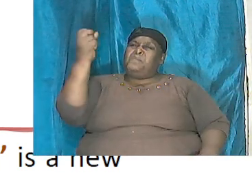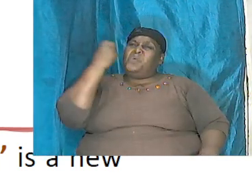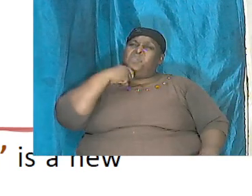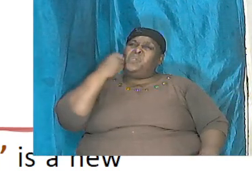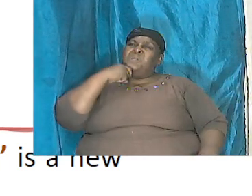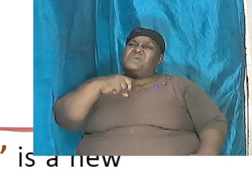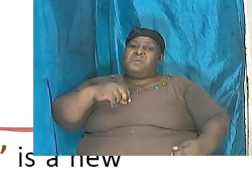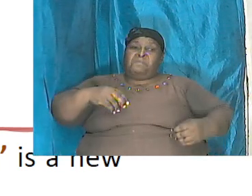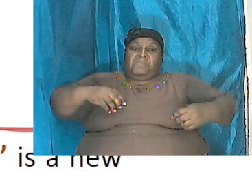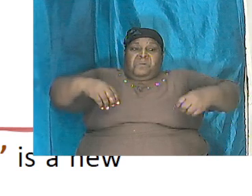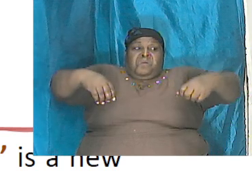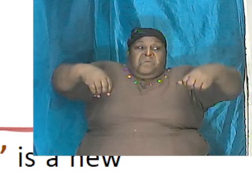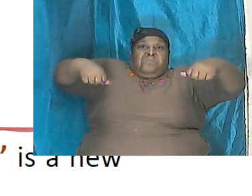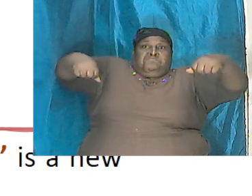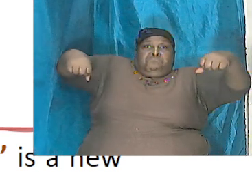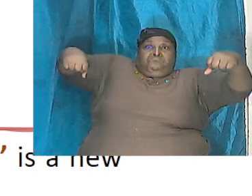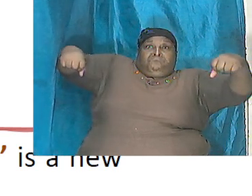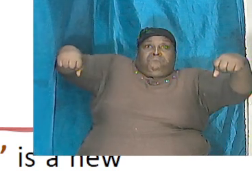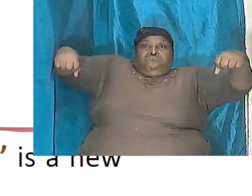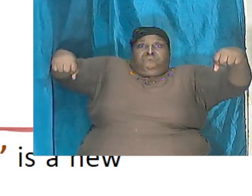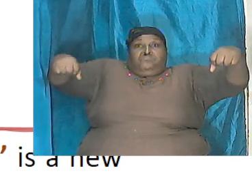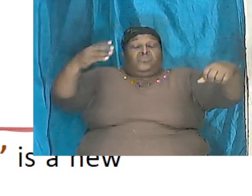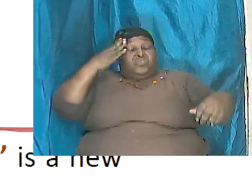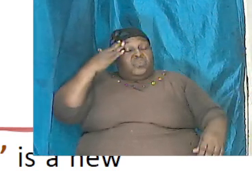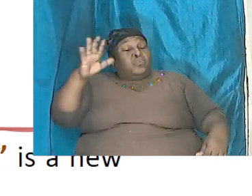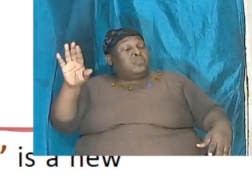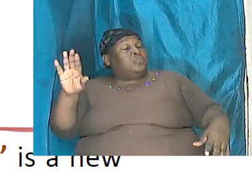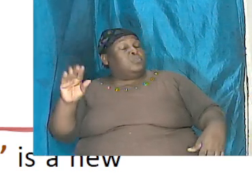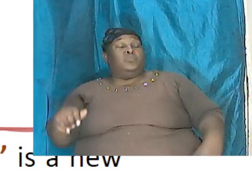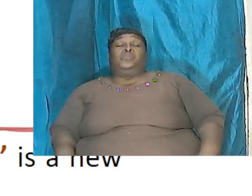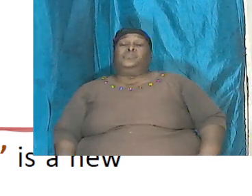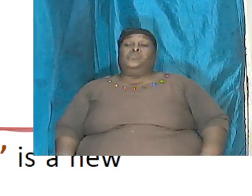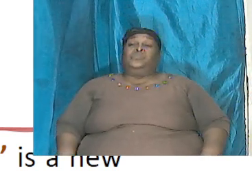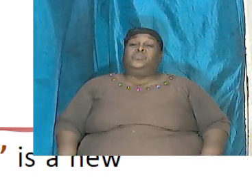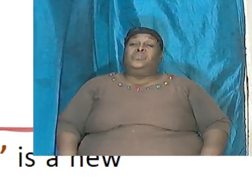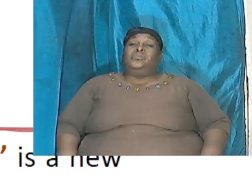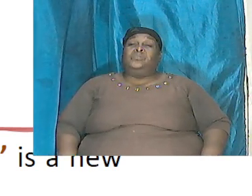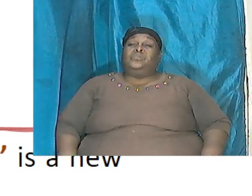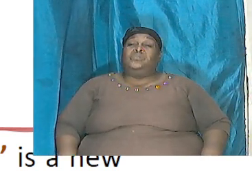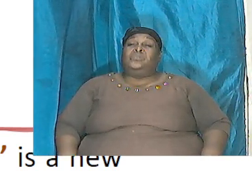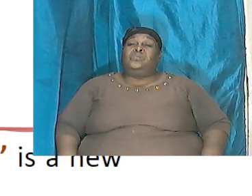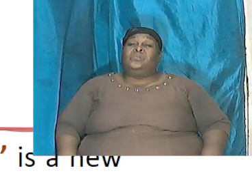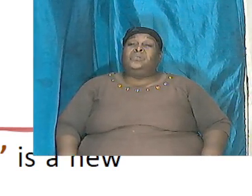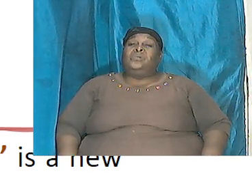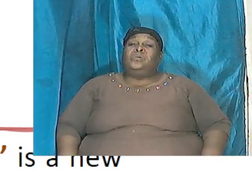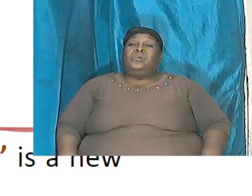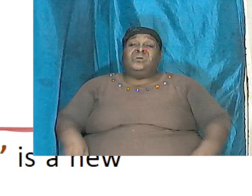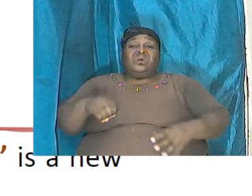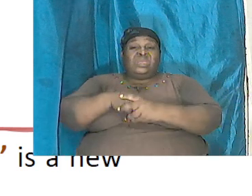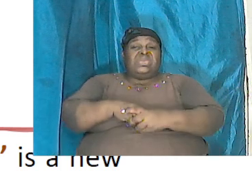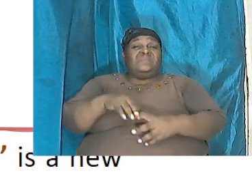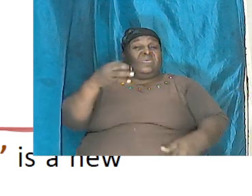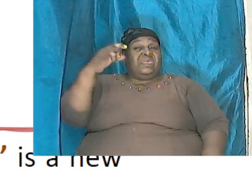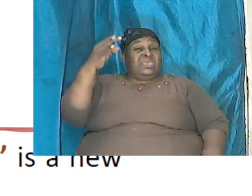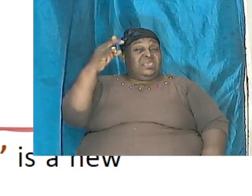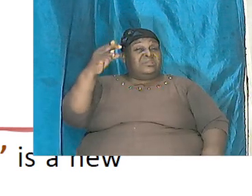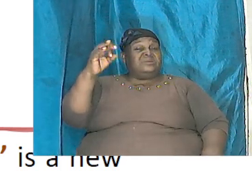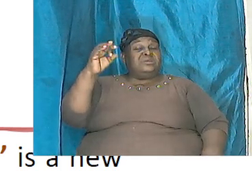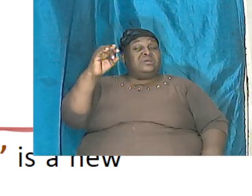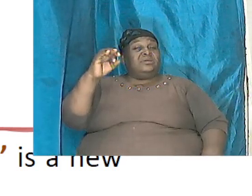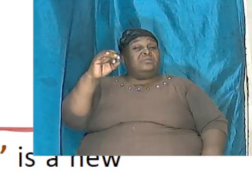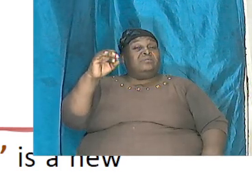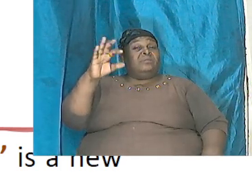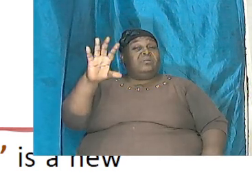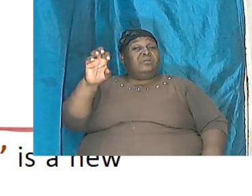that we had not known about before so in the 1800s when they made the